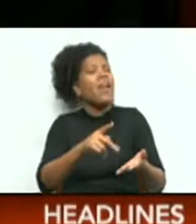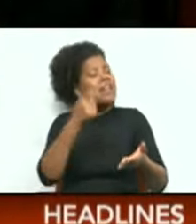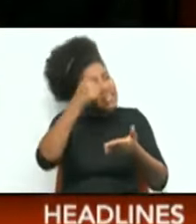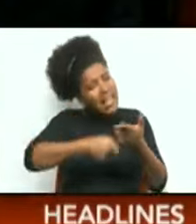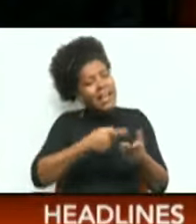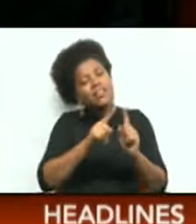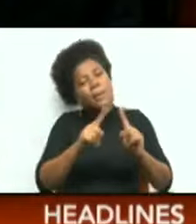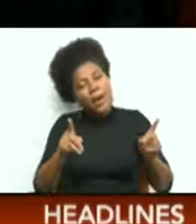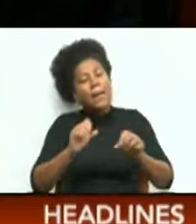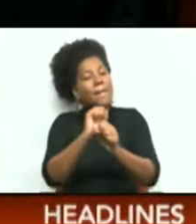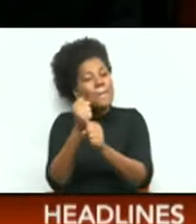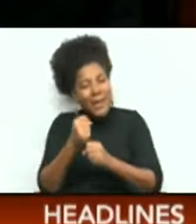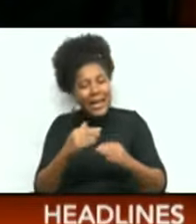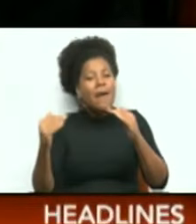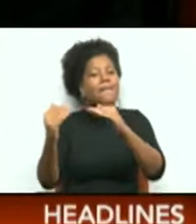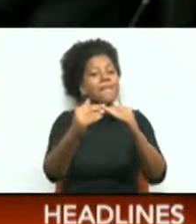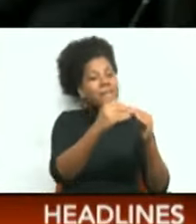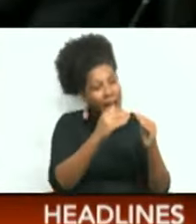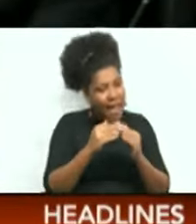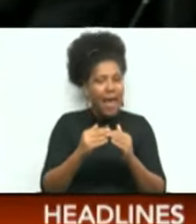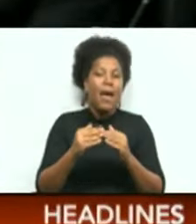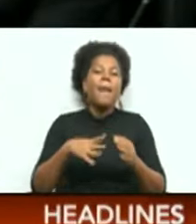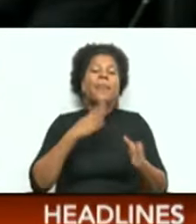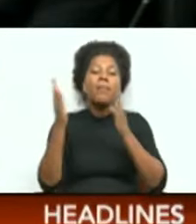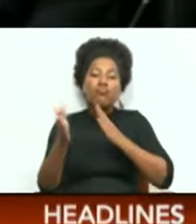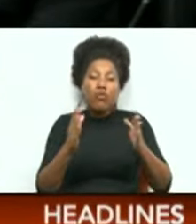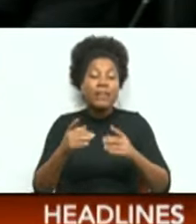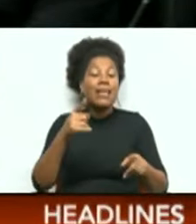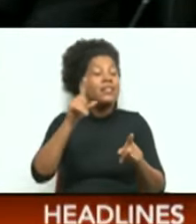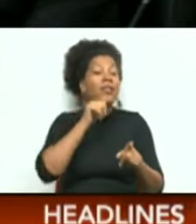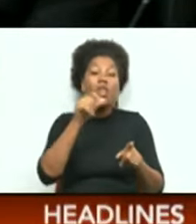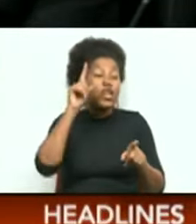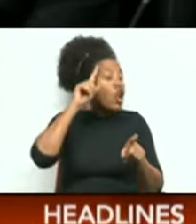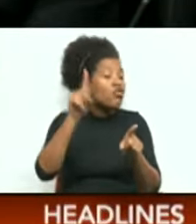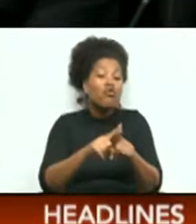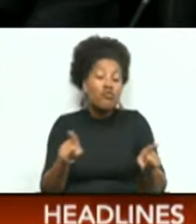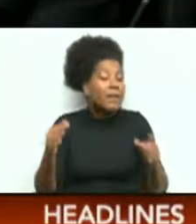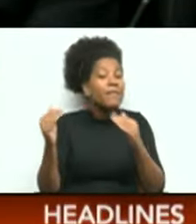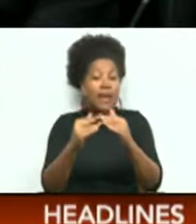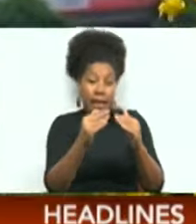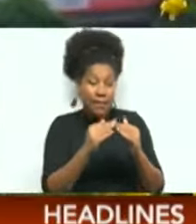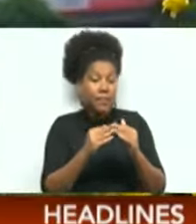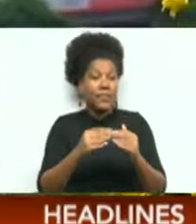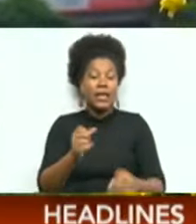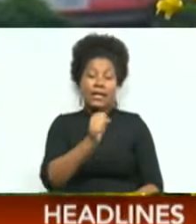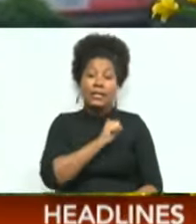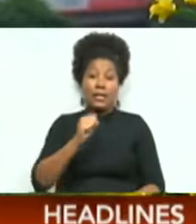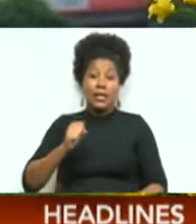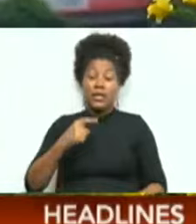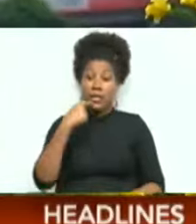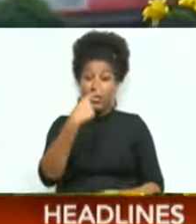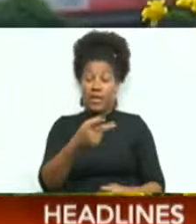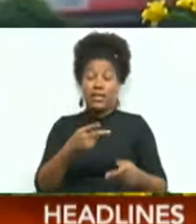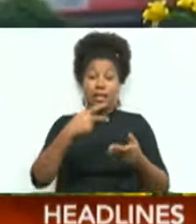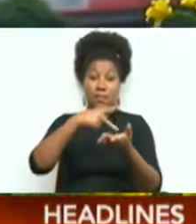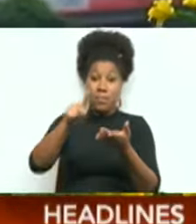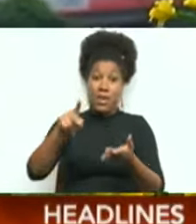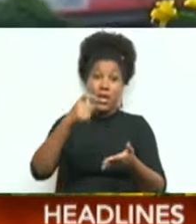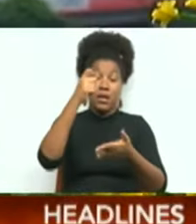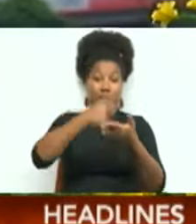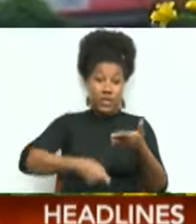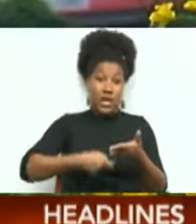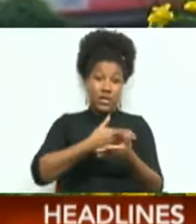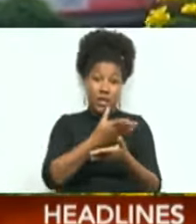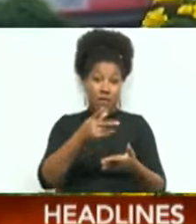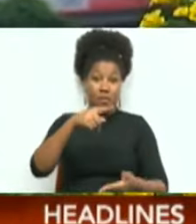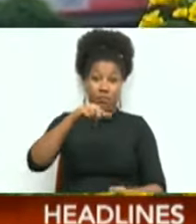make the objection process fair. Meanwhile, Independent Senator Hazel Thompson-Aee argued that the paying of taxes on your property should